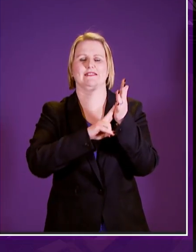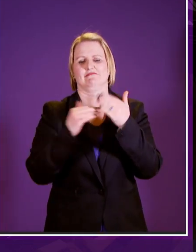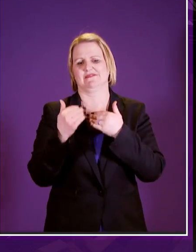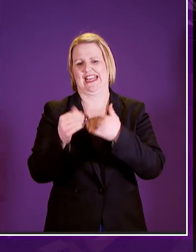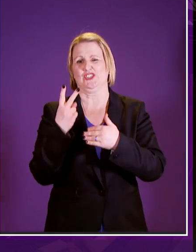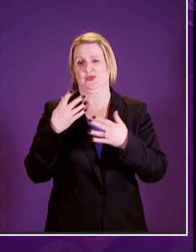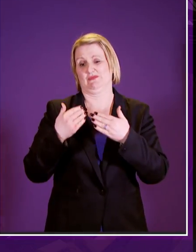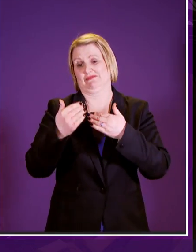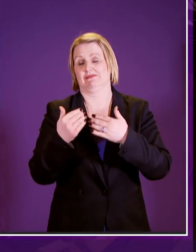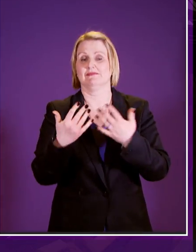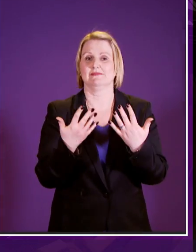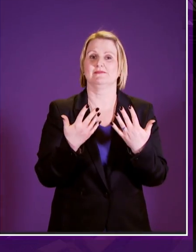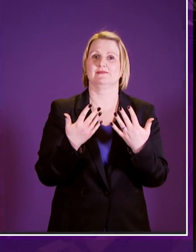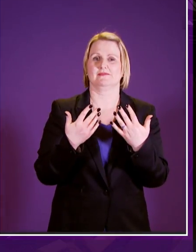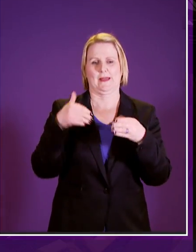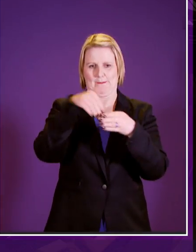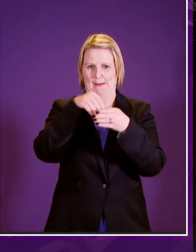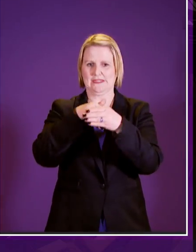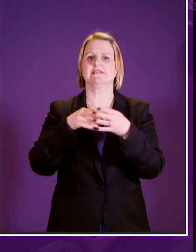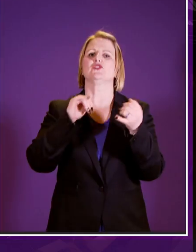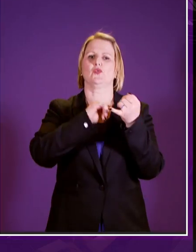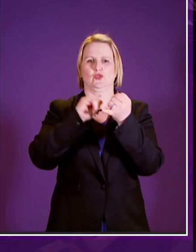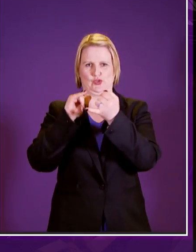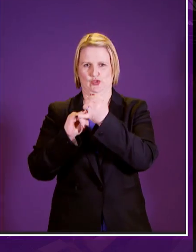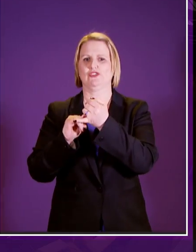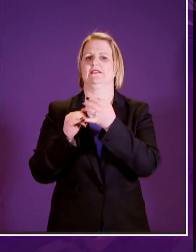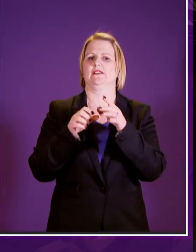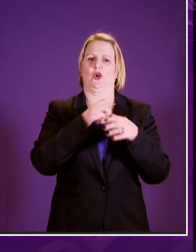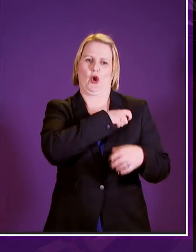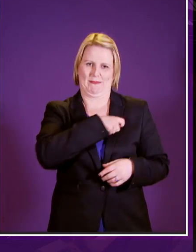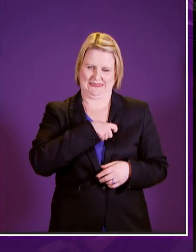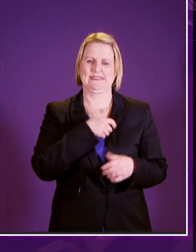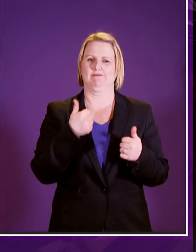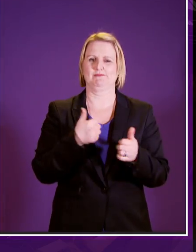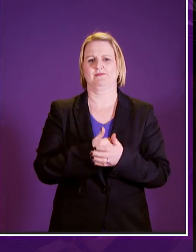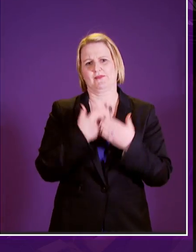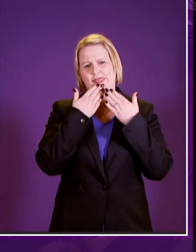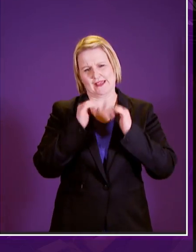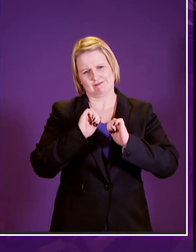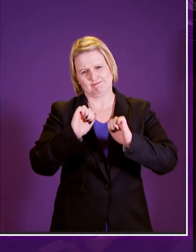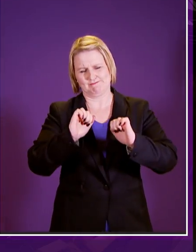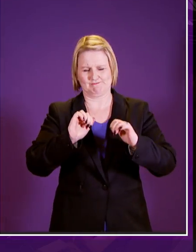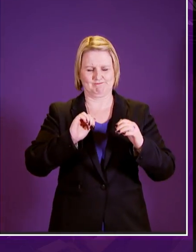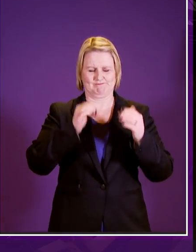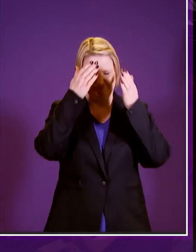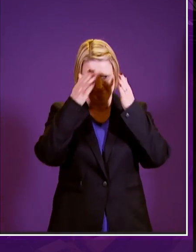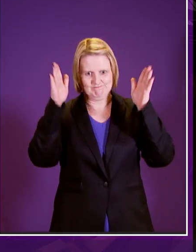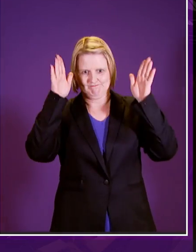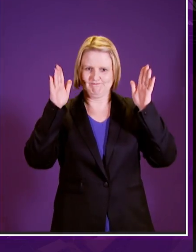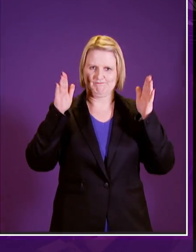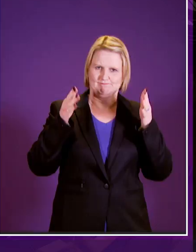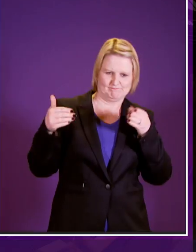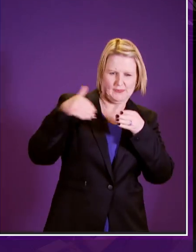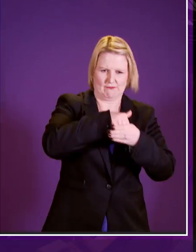two and members of course of the social security committee I want to thank them for the spirit in which they have taken part in our collective